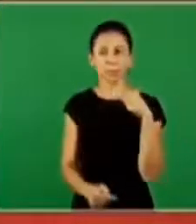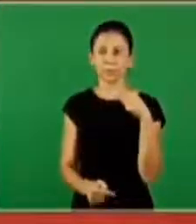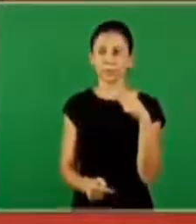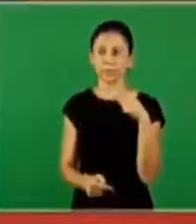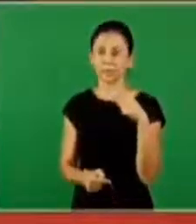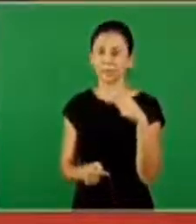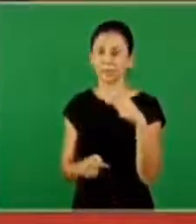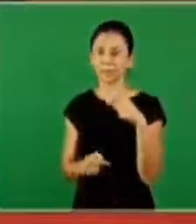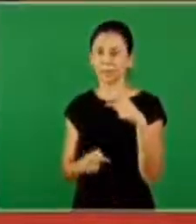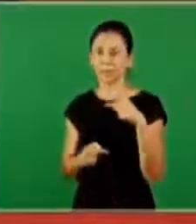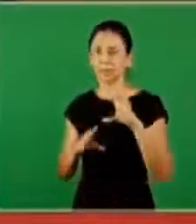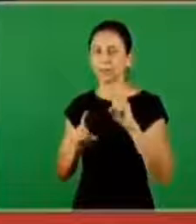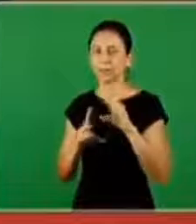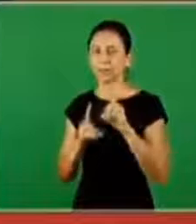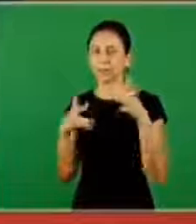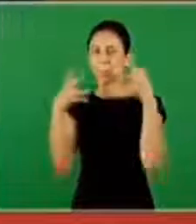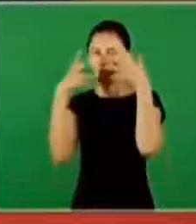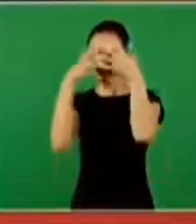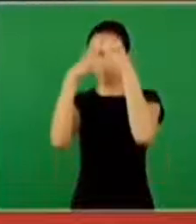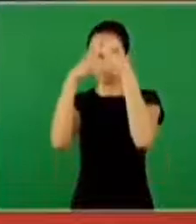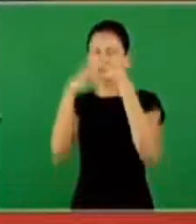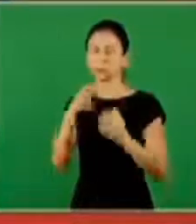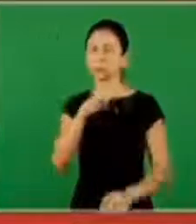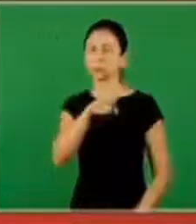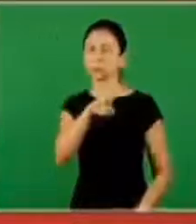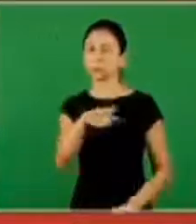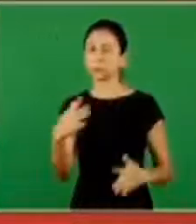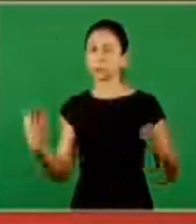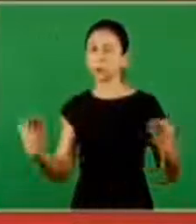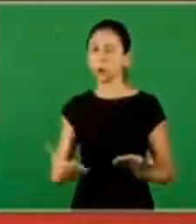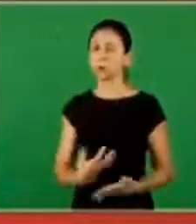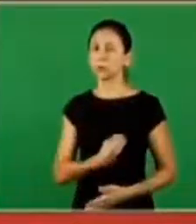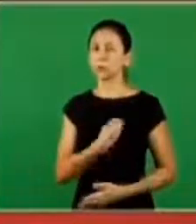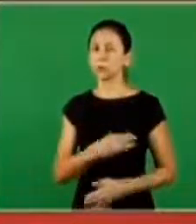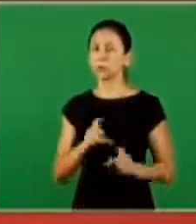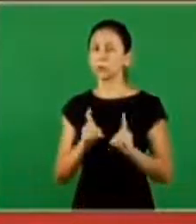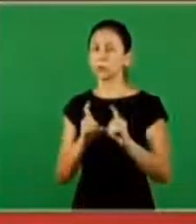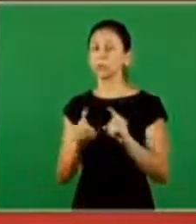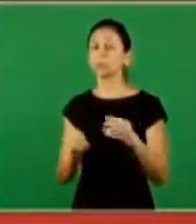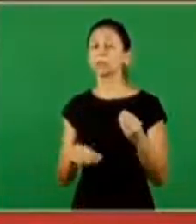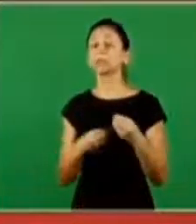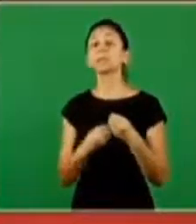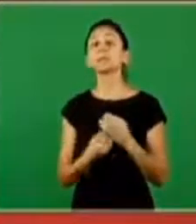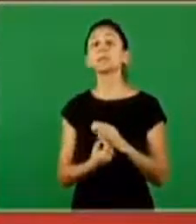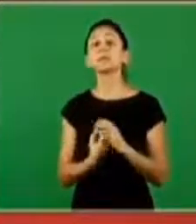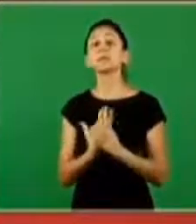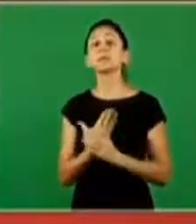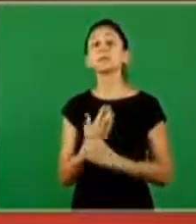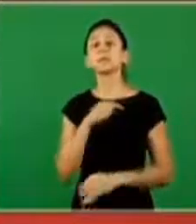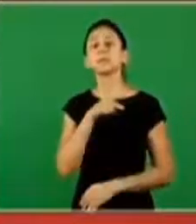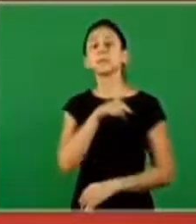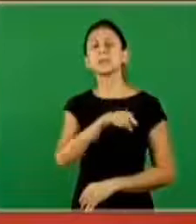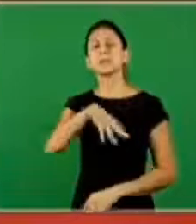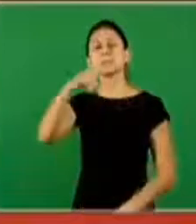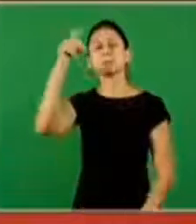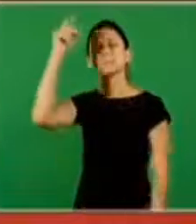of the doctrine. So, the doctrine that you live today is born where? In the church of Ephesus.